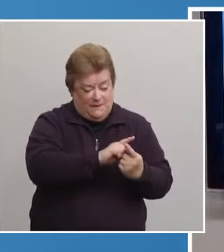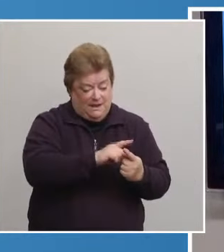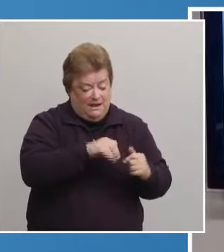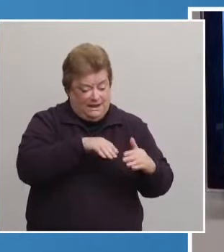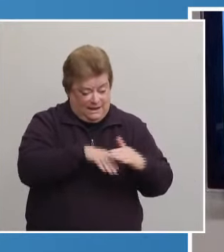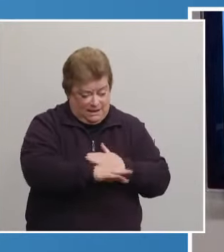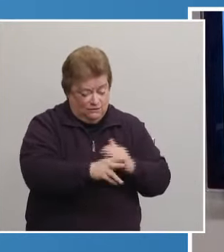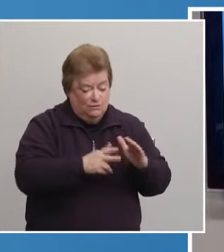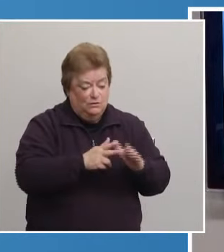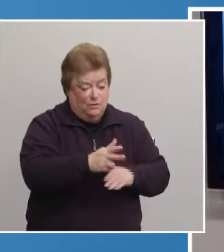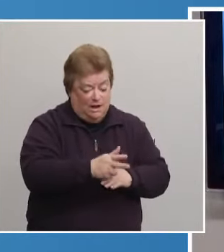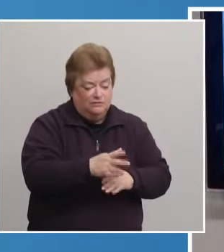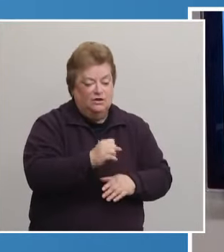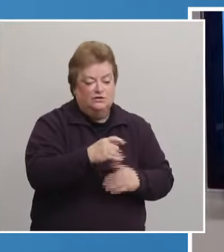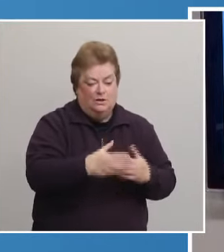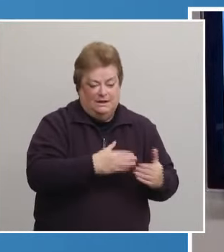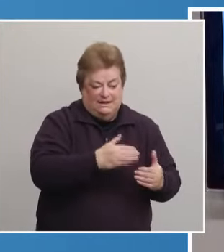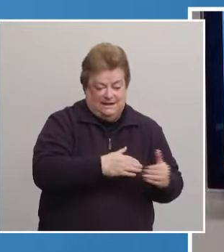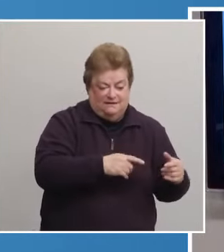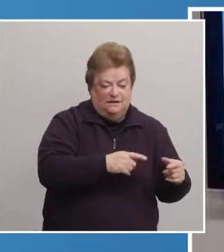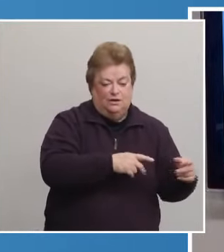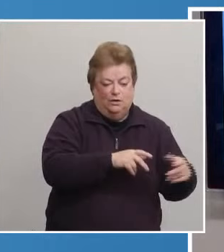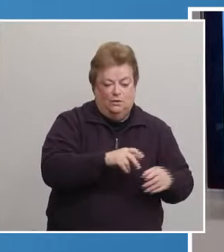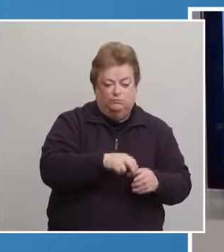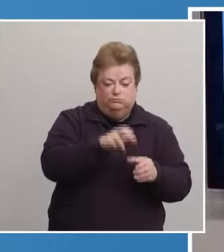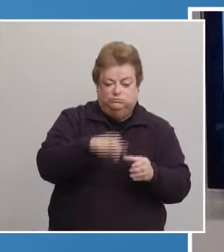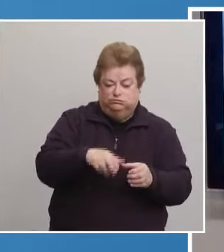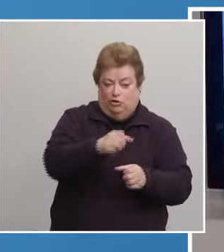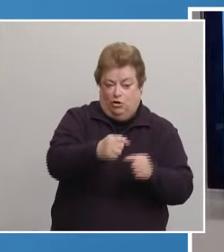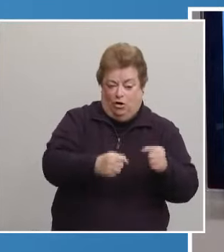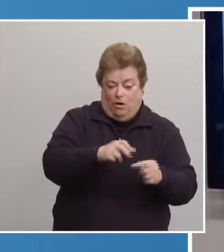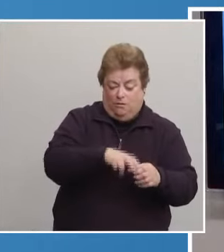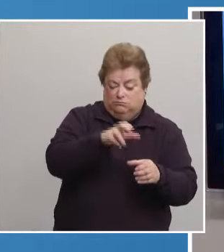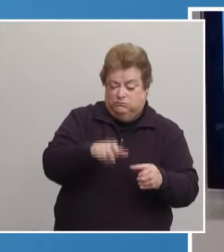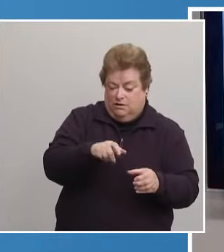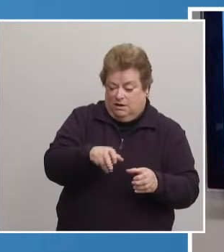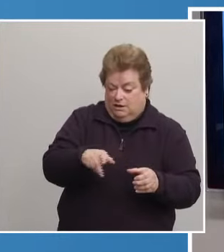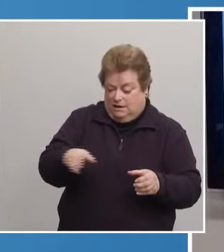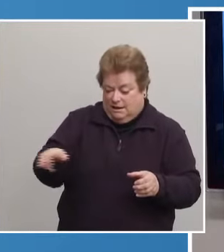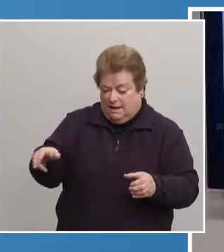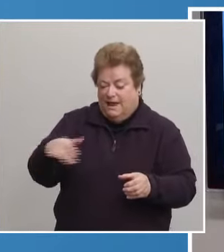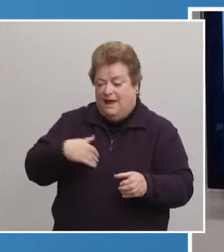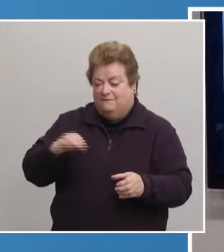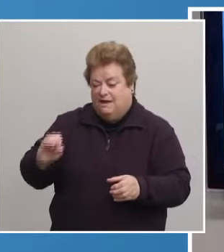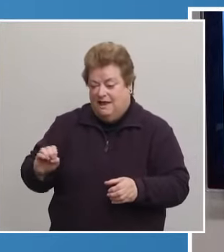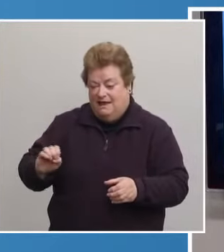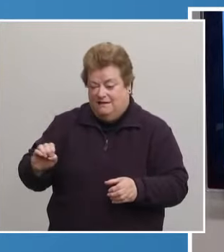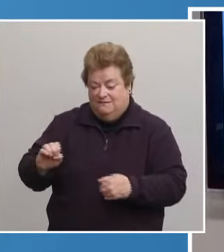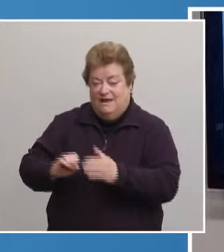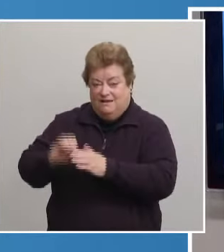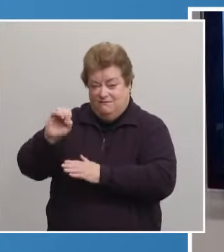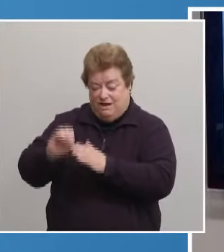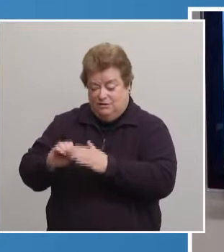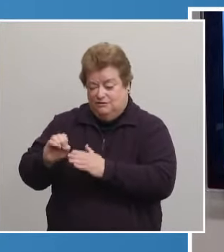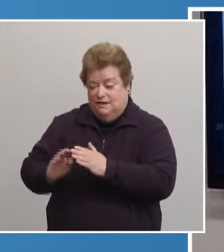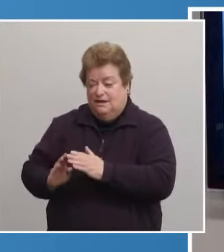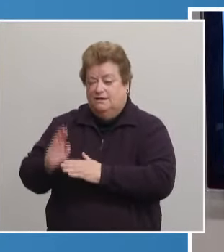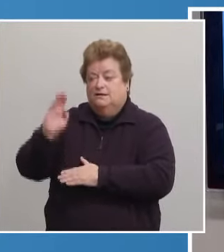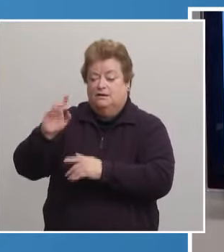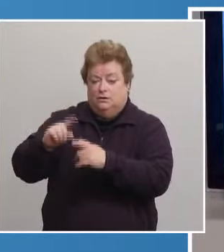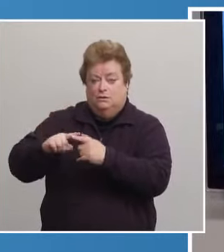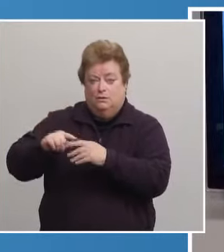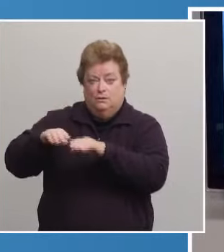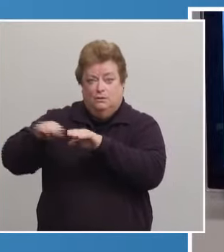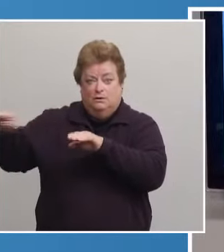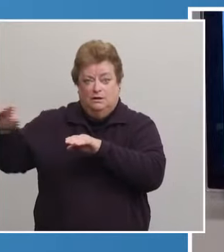to access from your car or truck directly into the arena. Staff will direct you to elevators that take you to the main lobby where the clinic